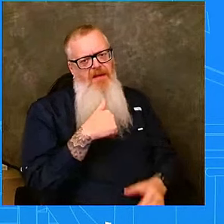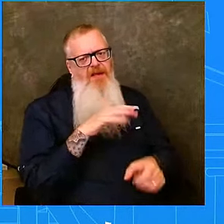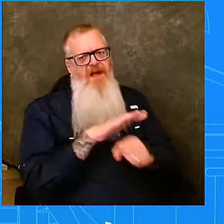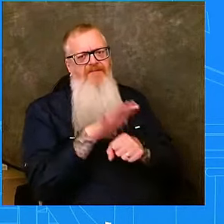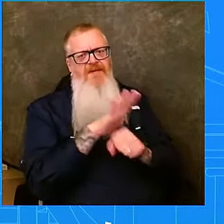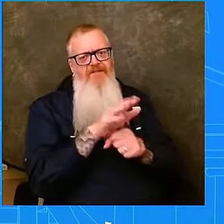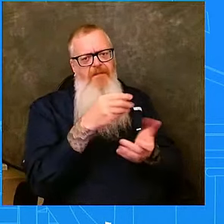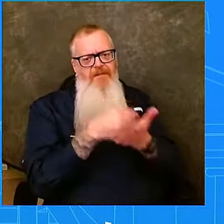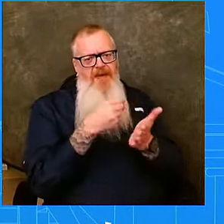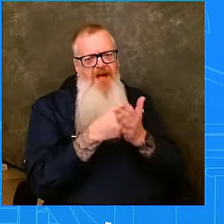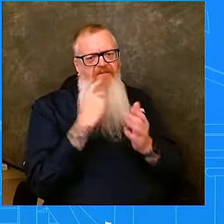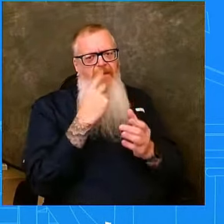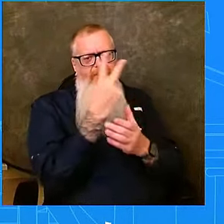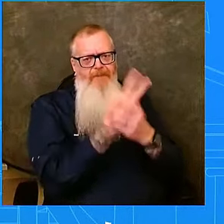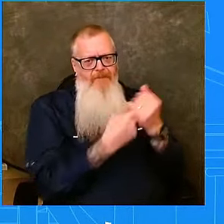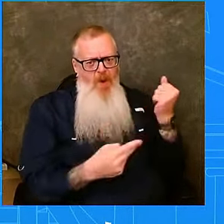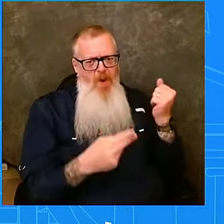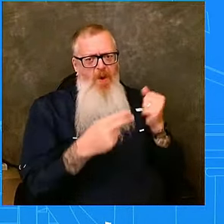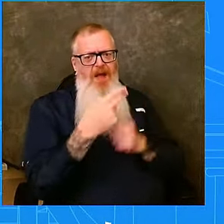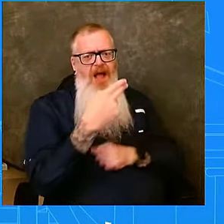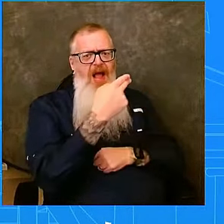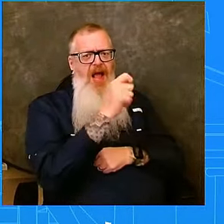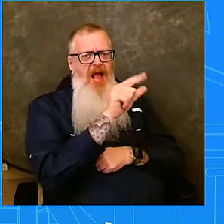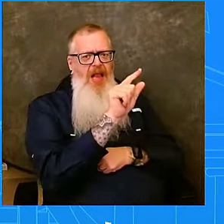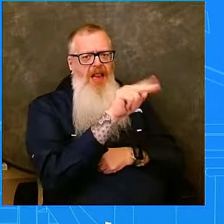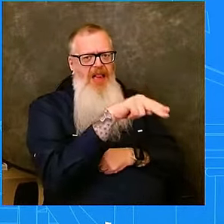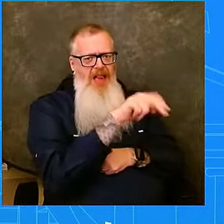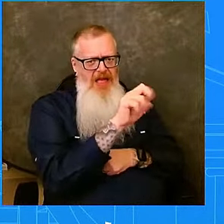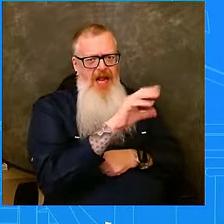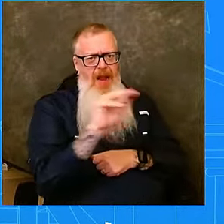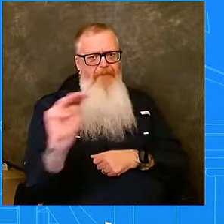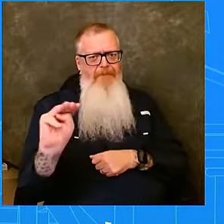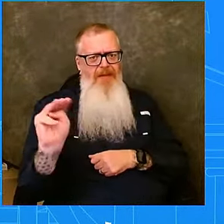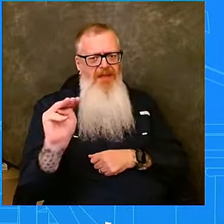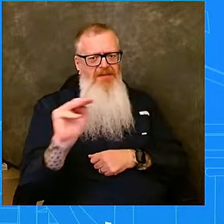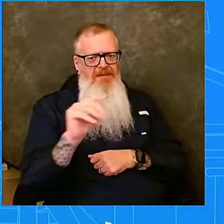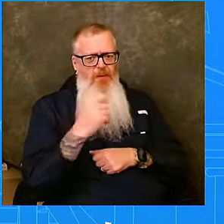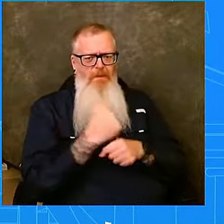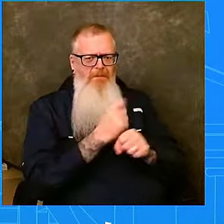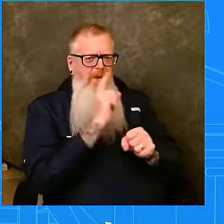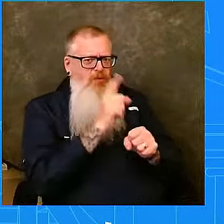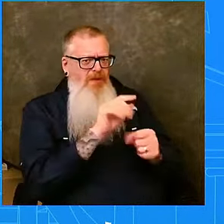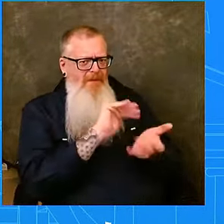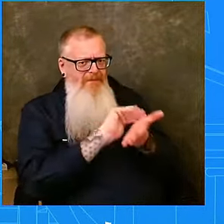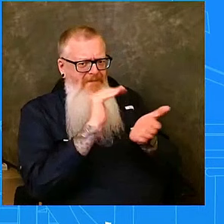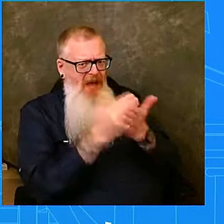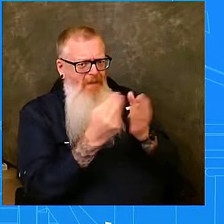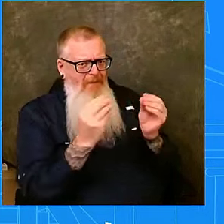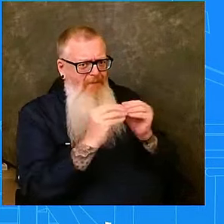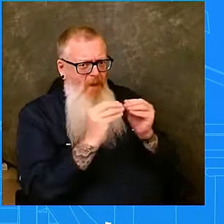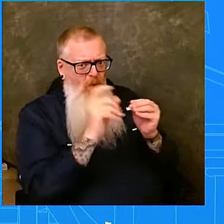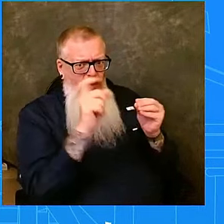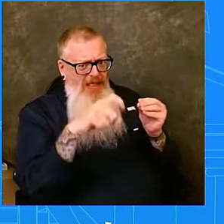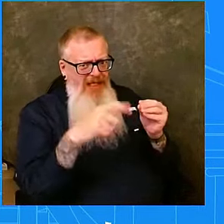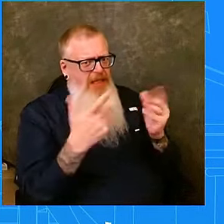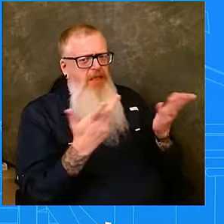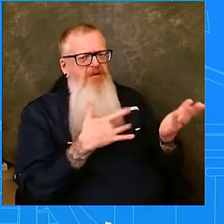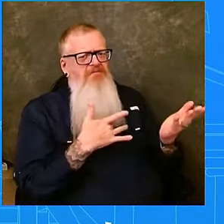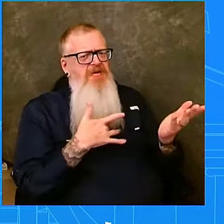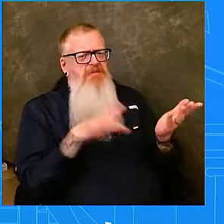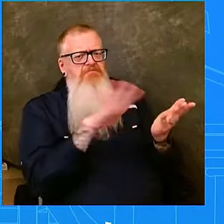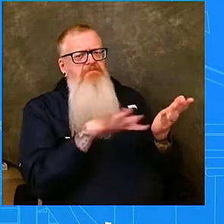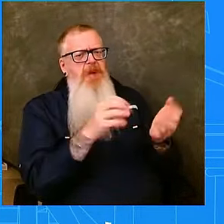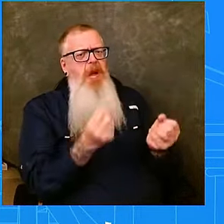but that you're assessing how much more you need from Congress. Is there an assessment that you can share with us? We're